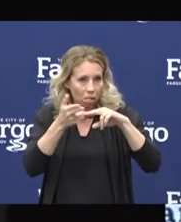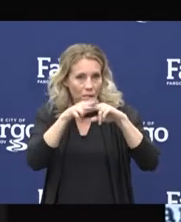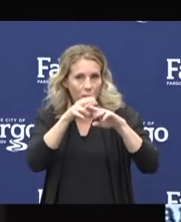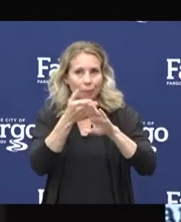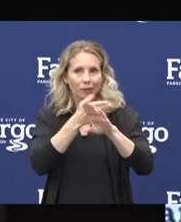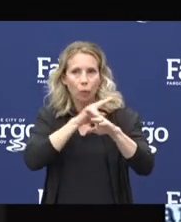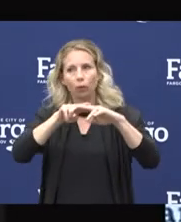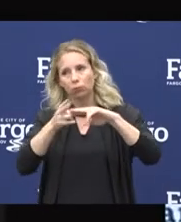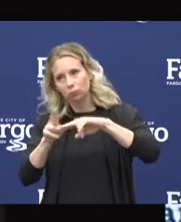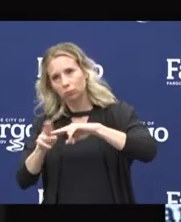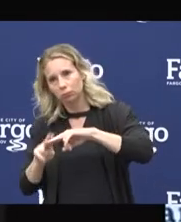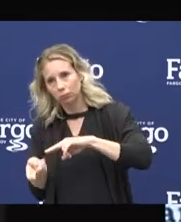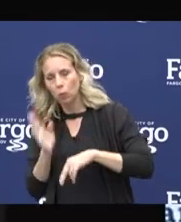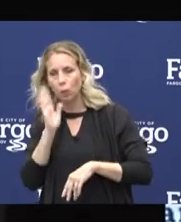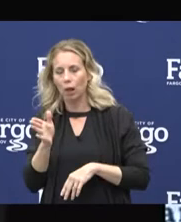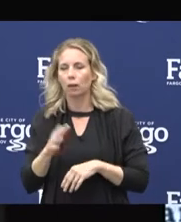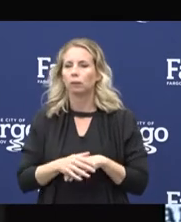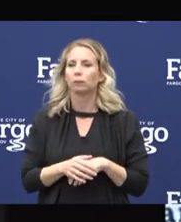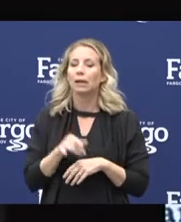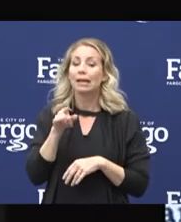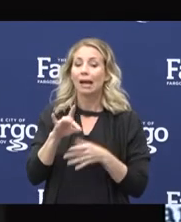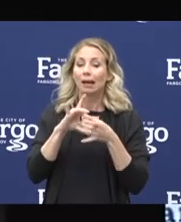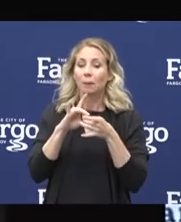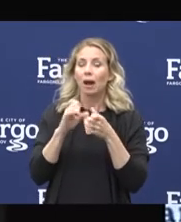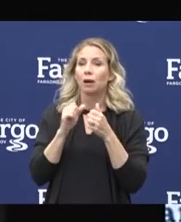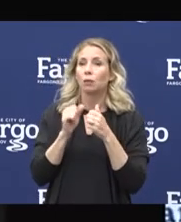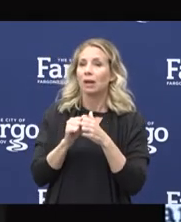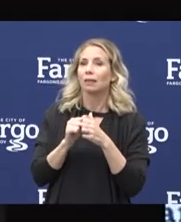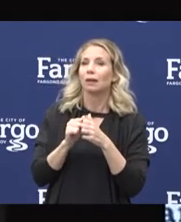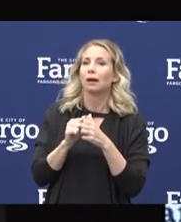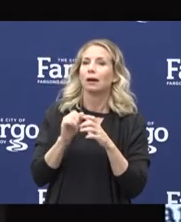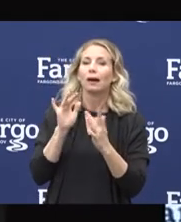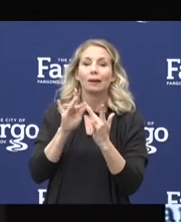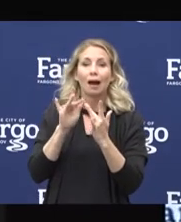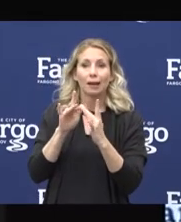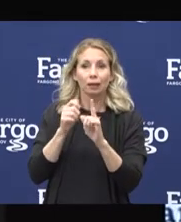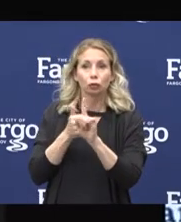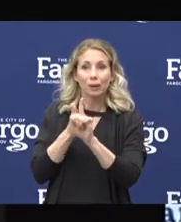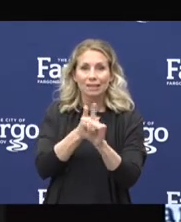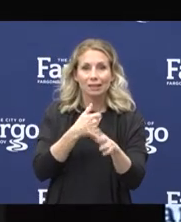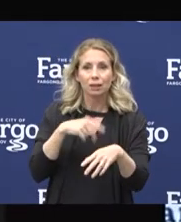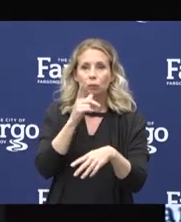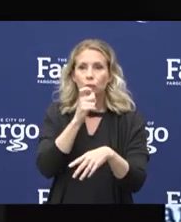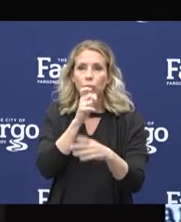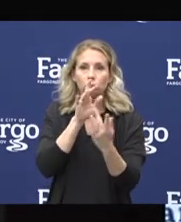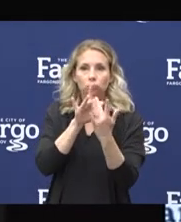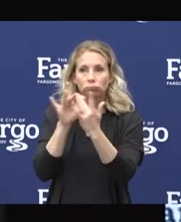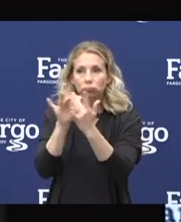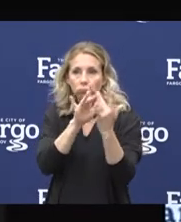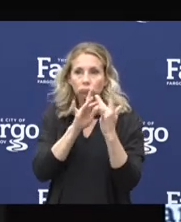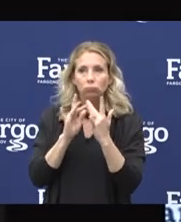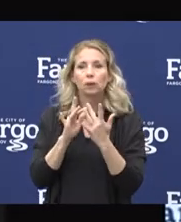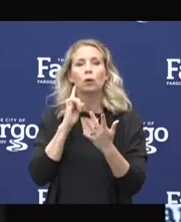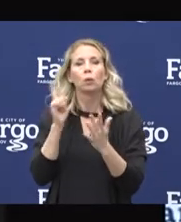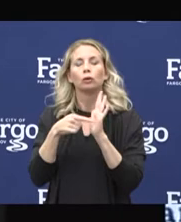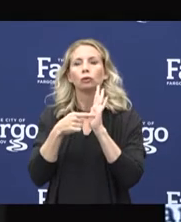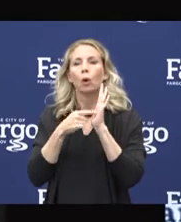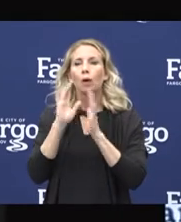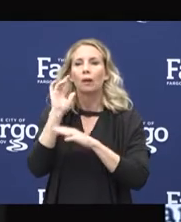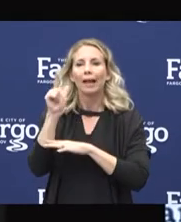This, combined with effective contact tracing and isolation measures, will eventually lead to a decrease in positive cases.